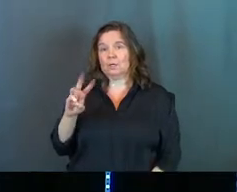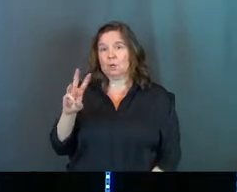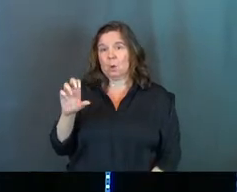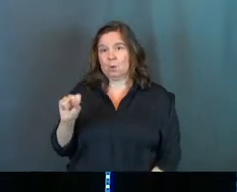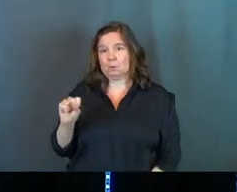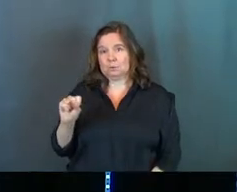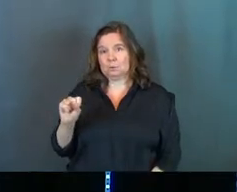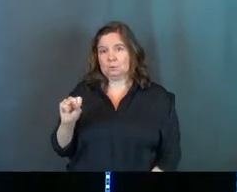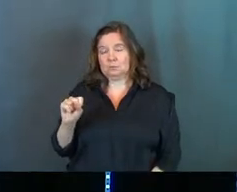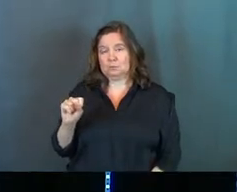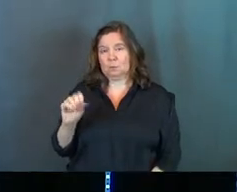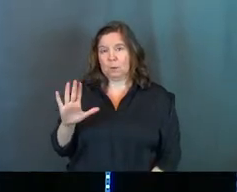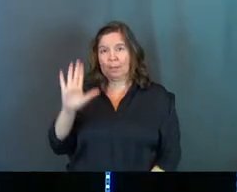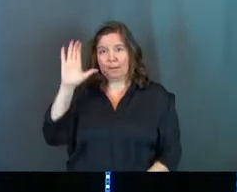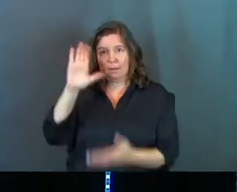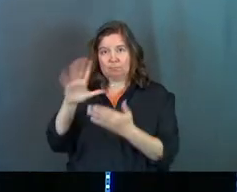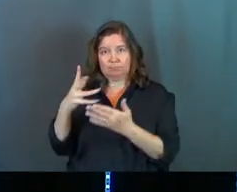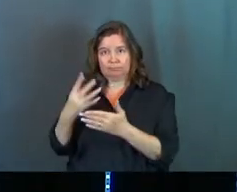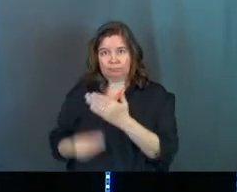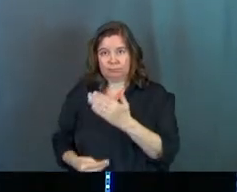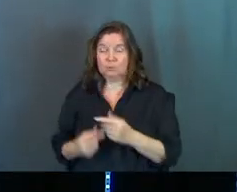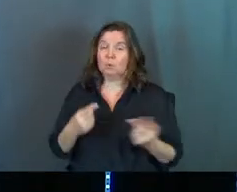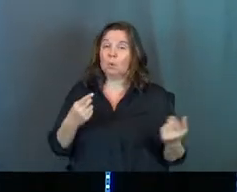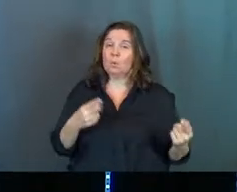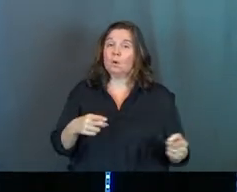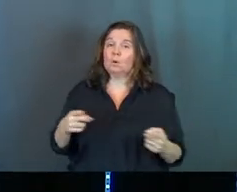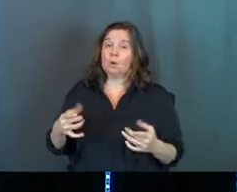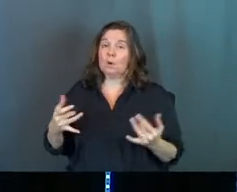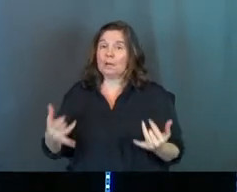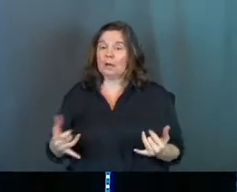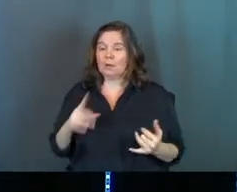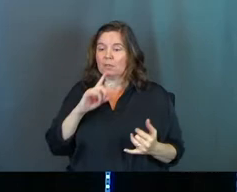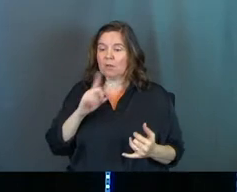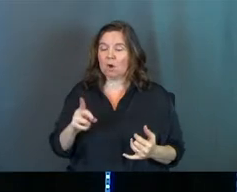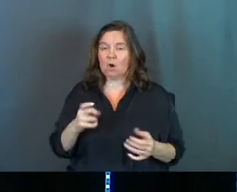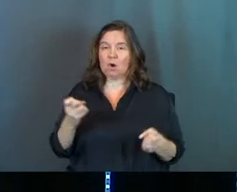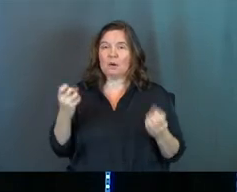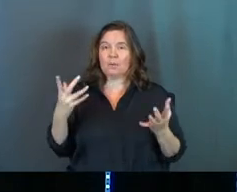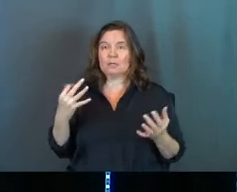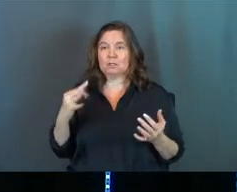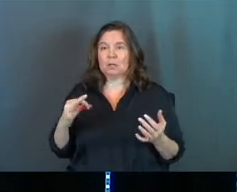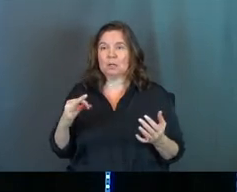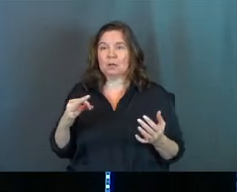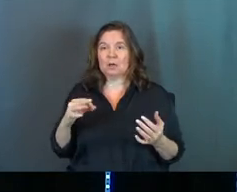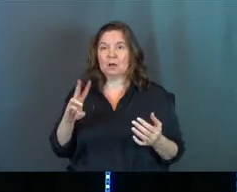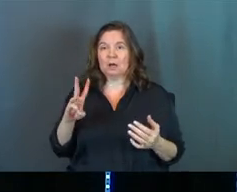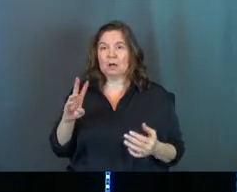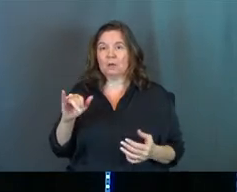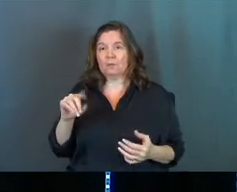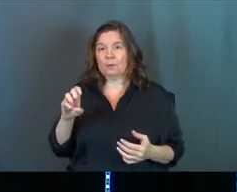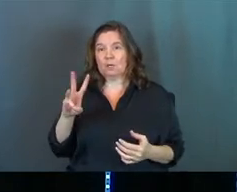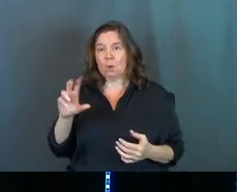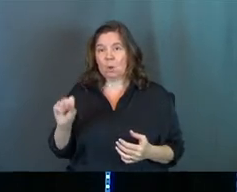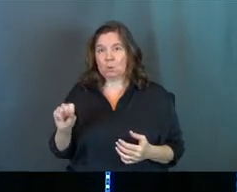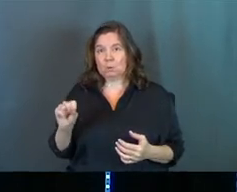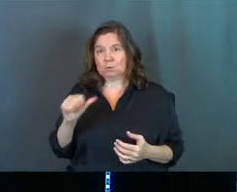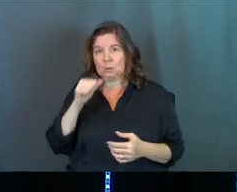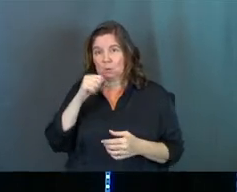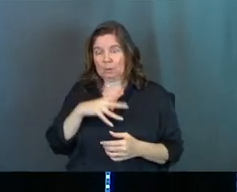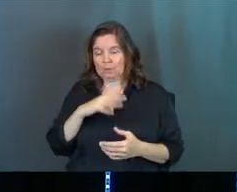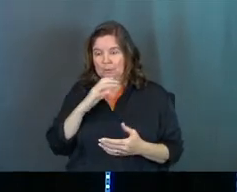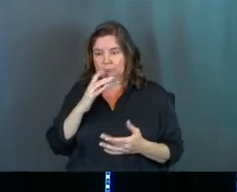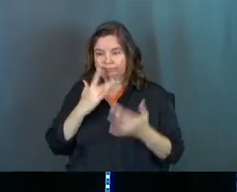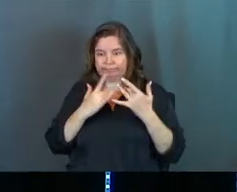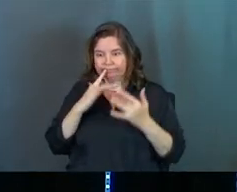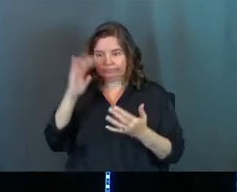right? So what's going on right now in Ephesus is there are a bunch of widows who are being kind of pushed toward